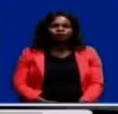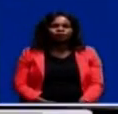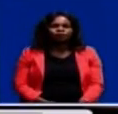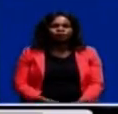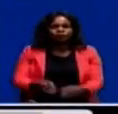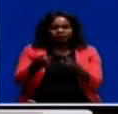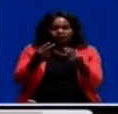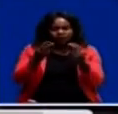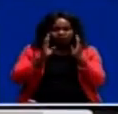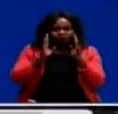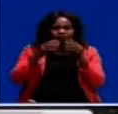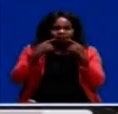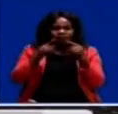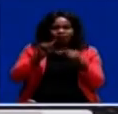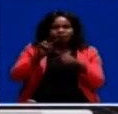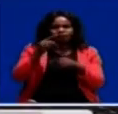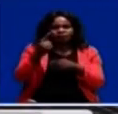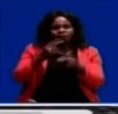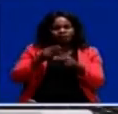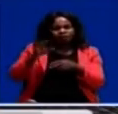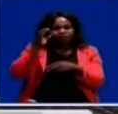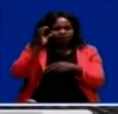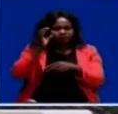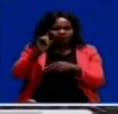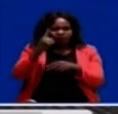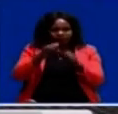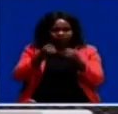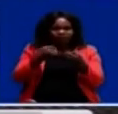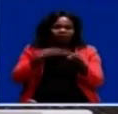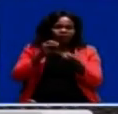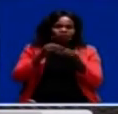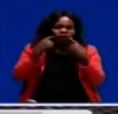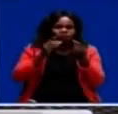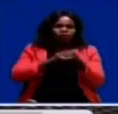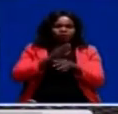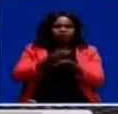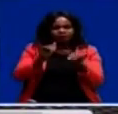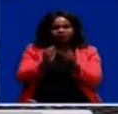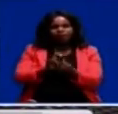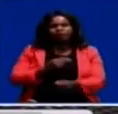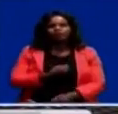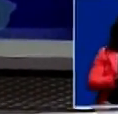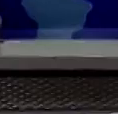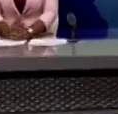You're watching the May News on TV1 with me, Chilofia Muelwa. We take our first break. We have more news after that. Stay with us.